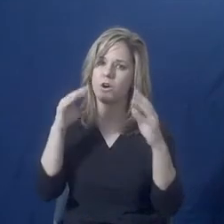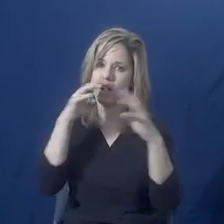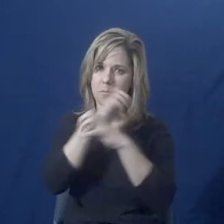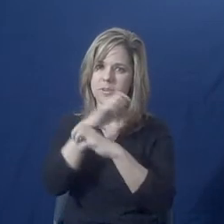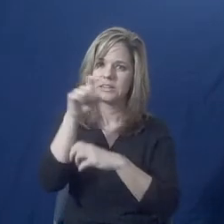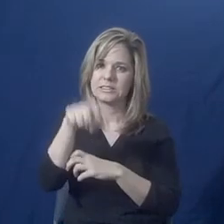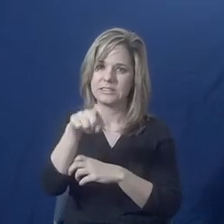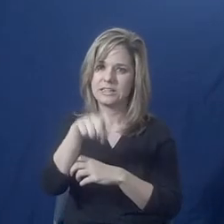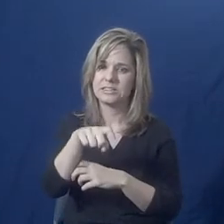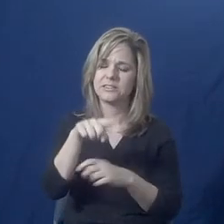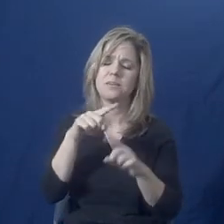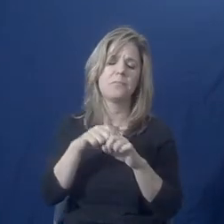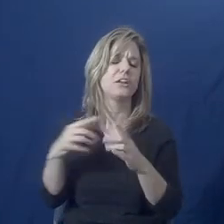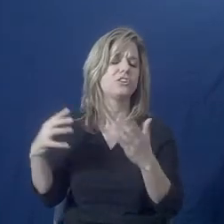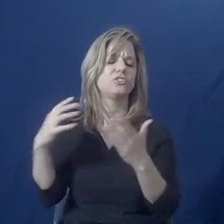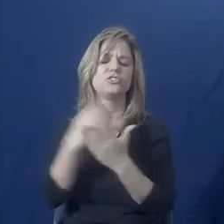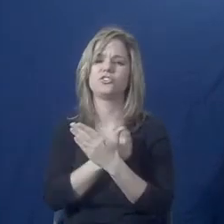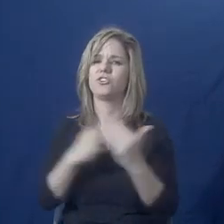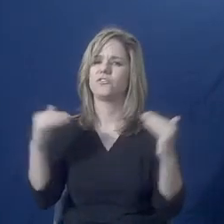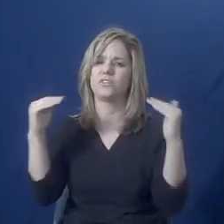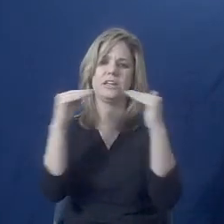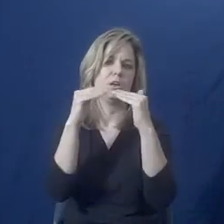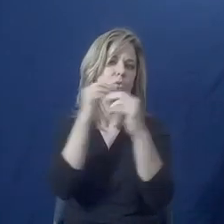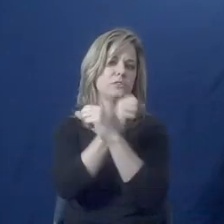as non-disabled survivors.